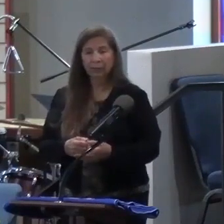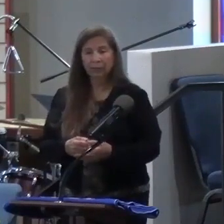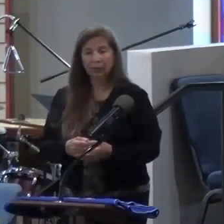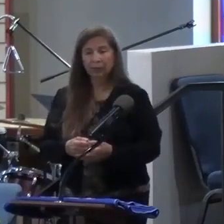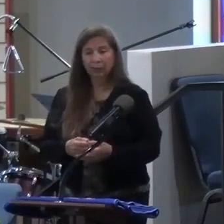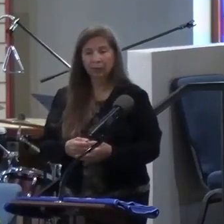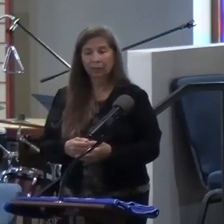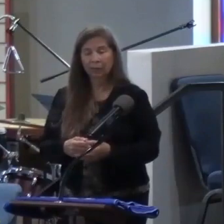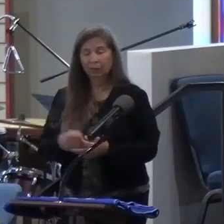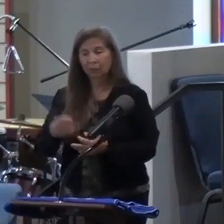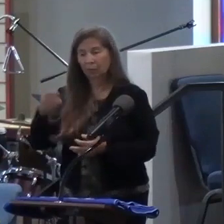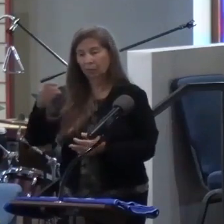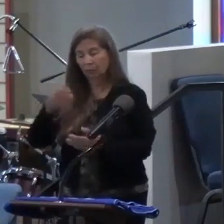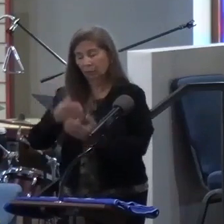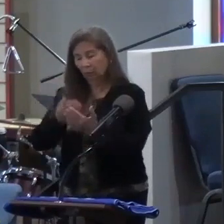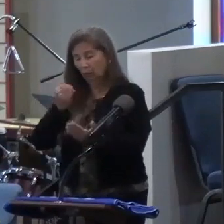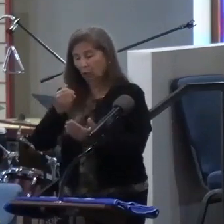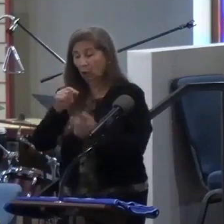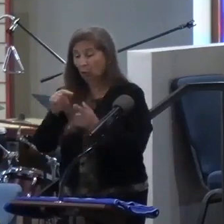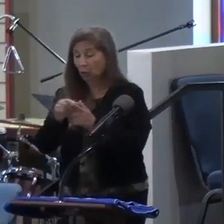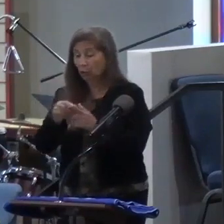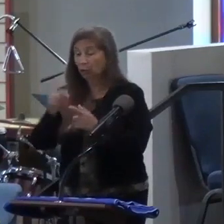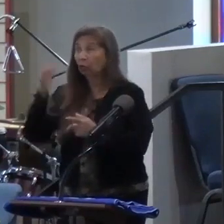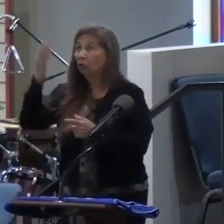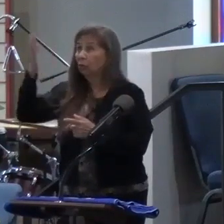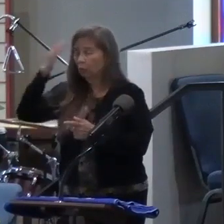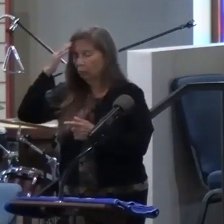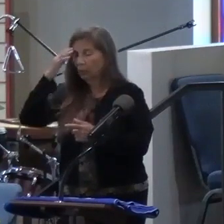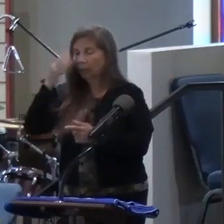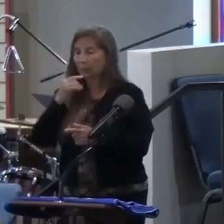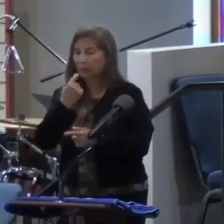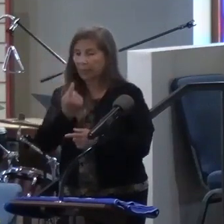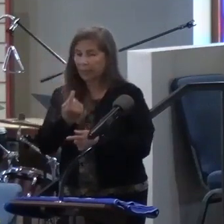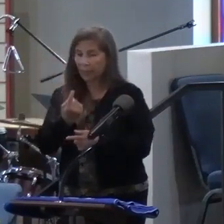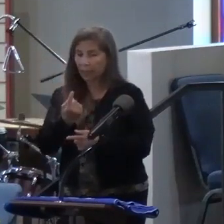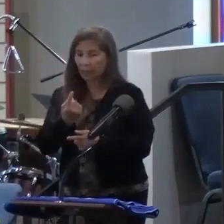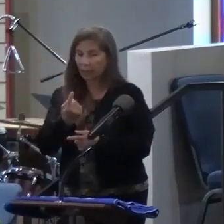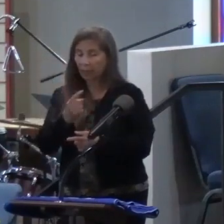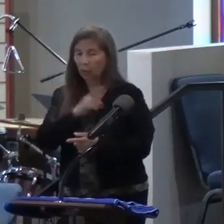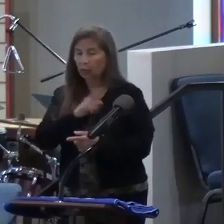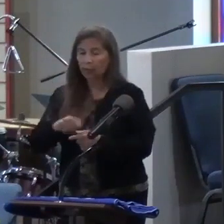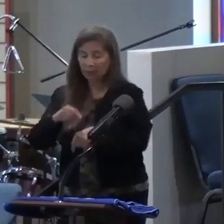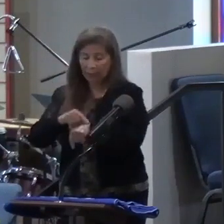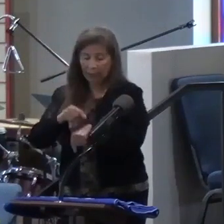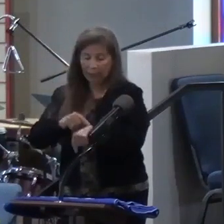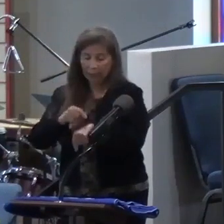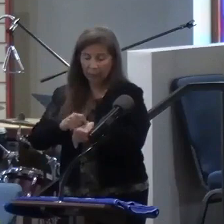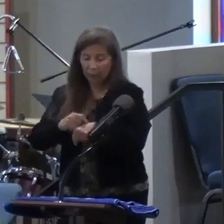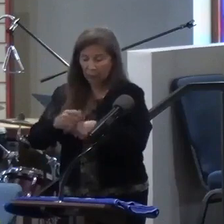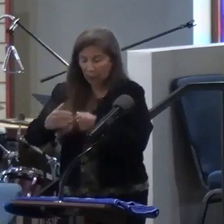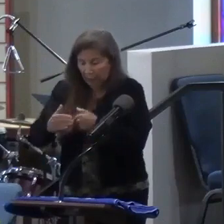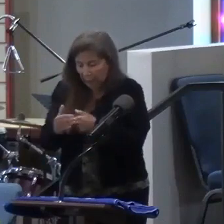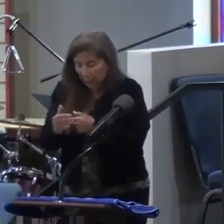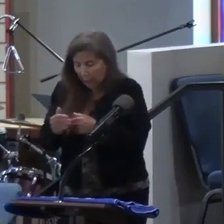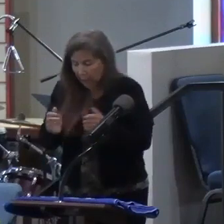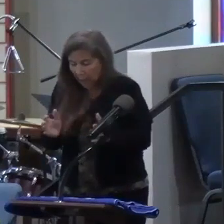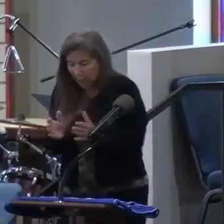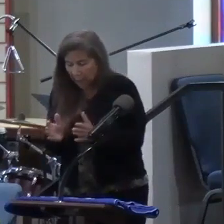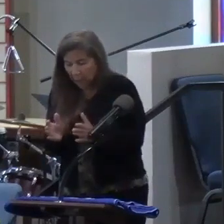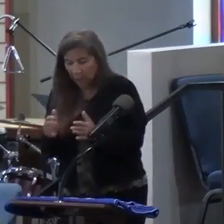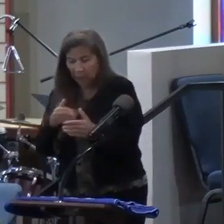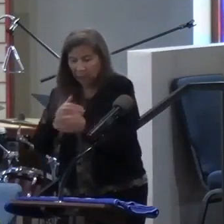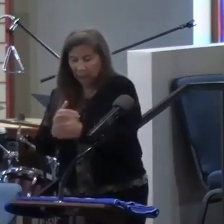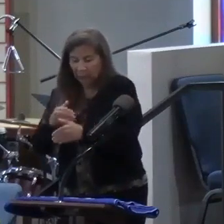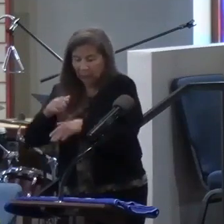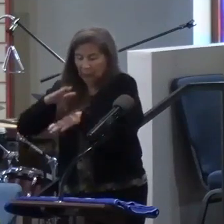Before a word was even on my tongue, you knew what I was going to say. And Lord, there are times that you just hem me in behind and before you